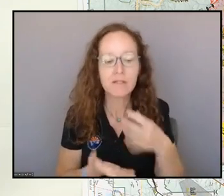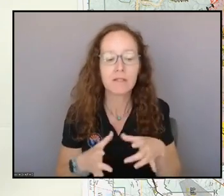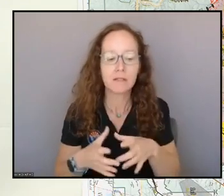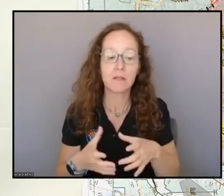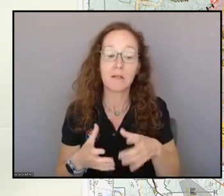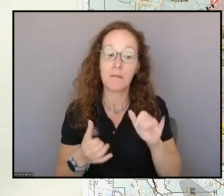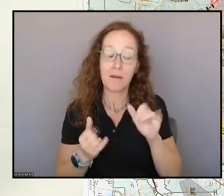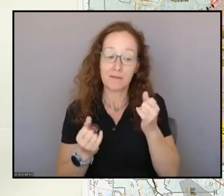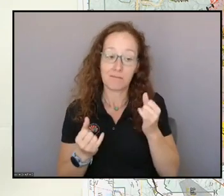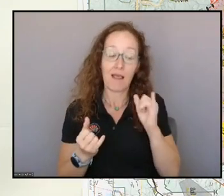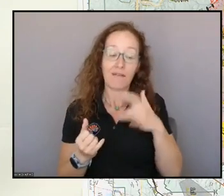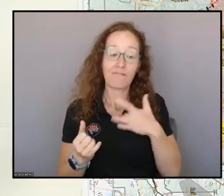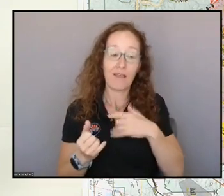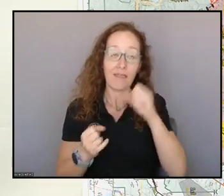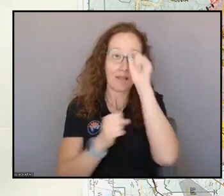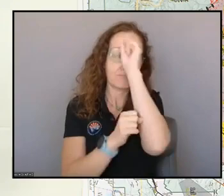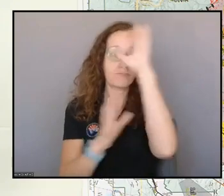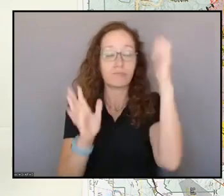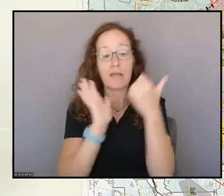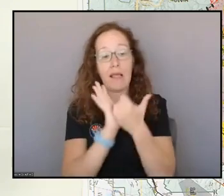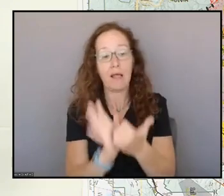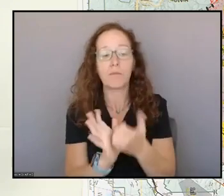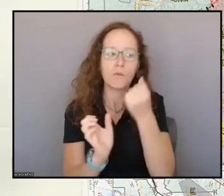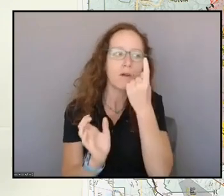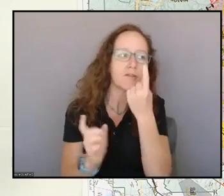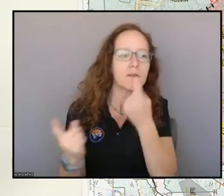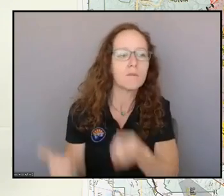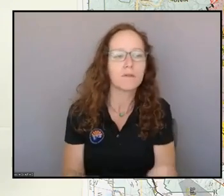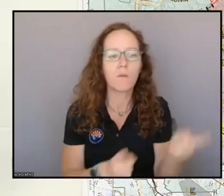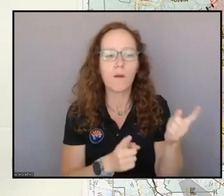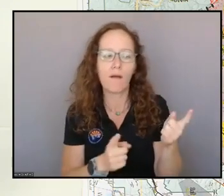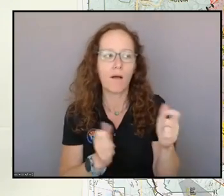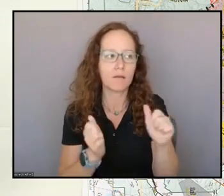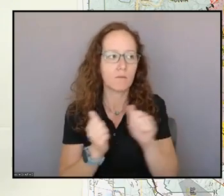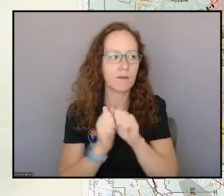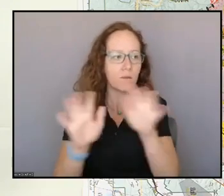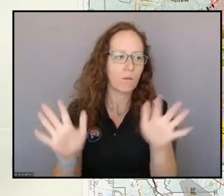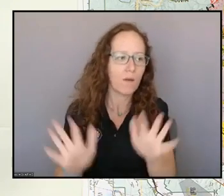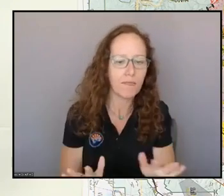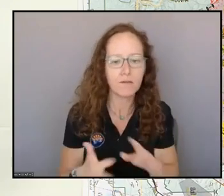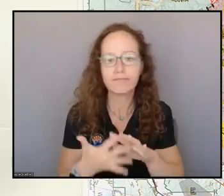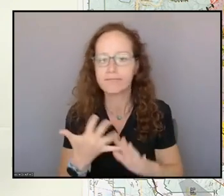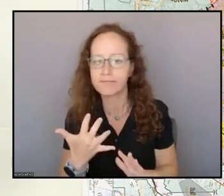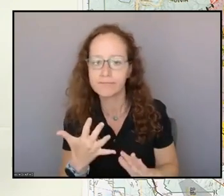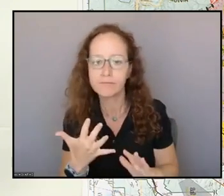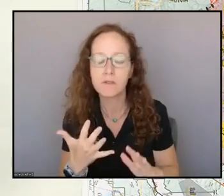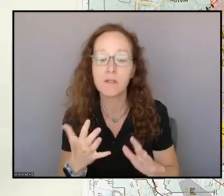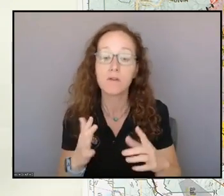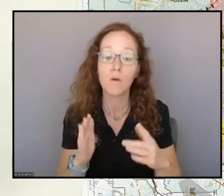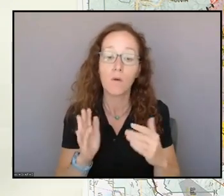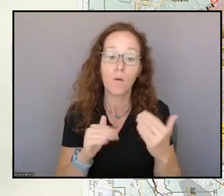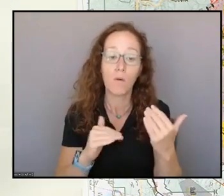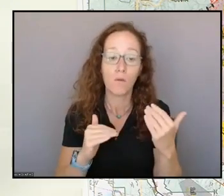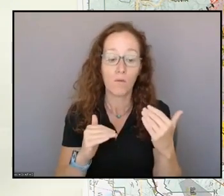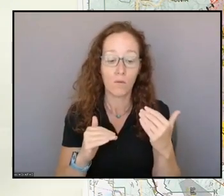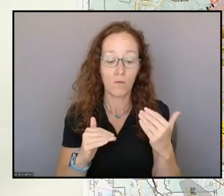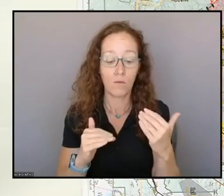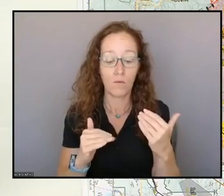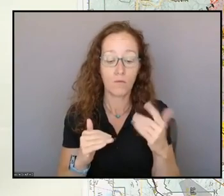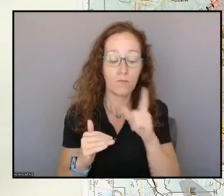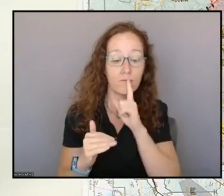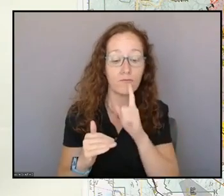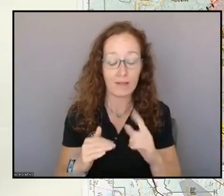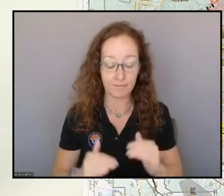weather systems locally. And so, we look at it often in terms of a surface, 700